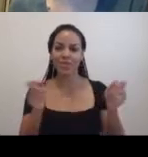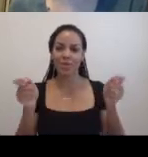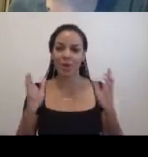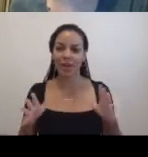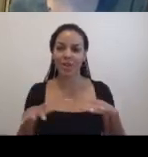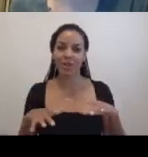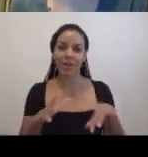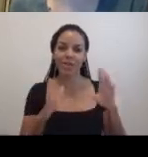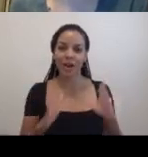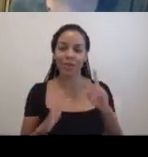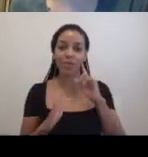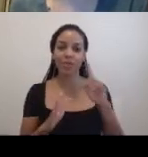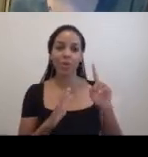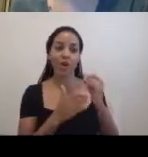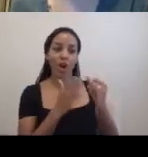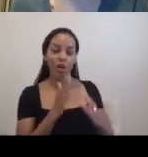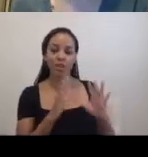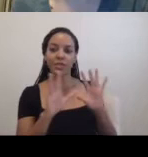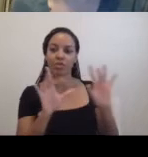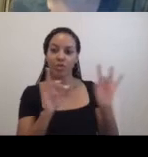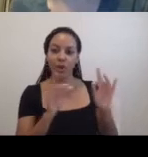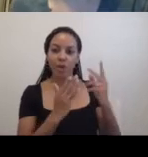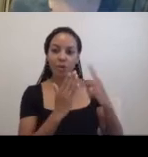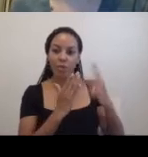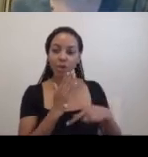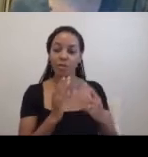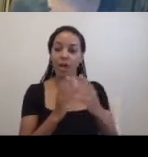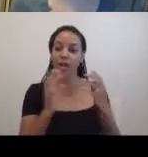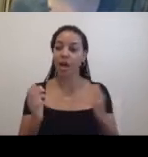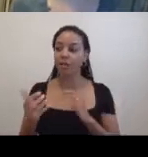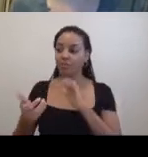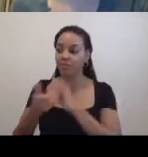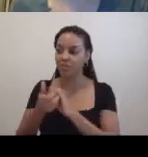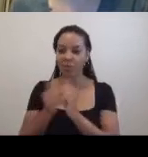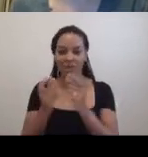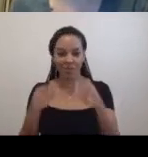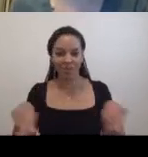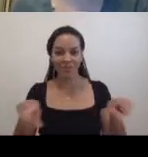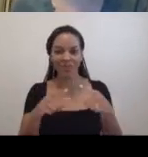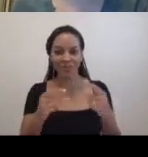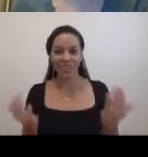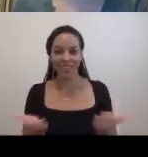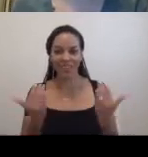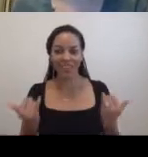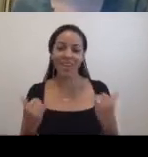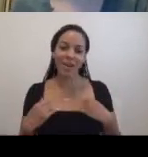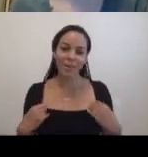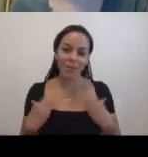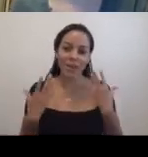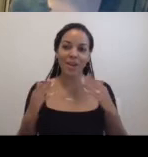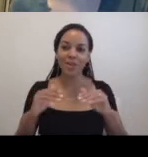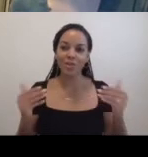Artists and Curatorial Residency Programs, much of that in collaboration with many of you in this room, I'm especially thrilled to introduce this three-day